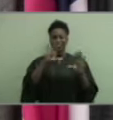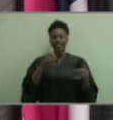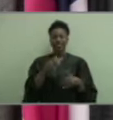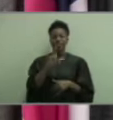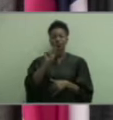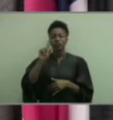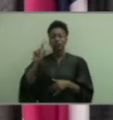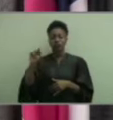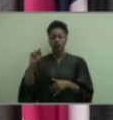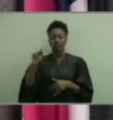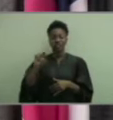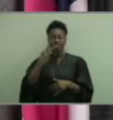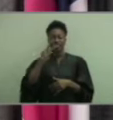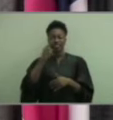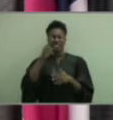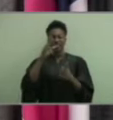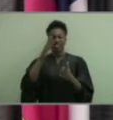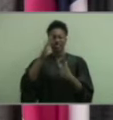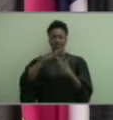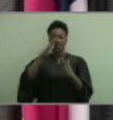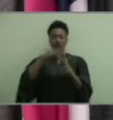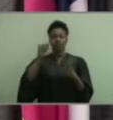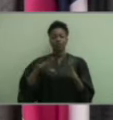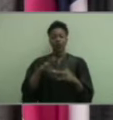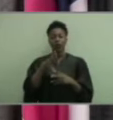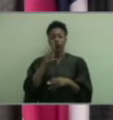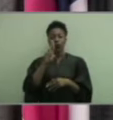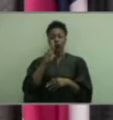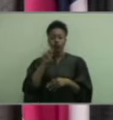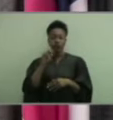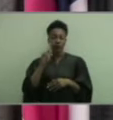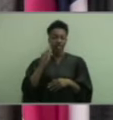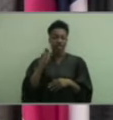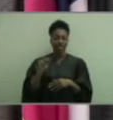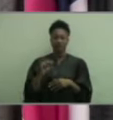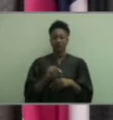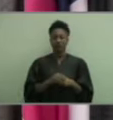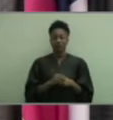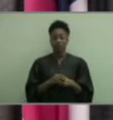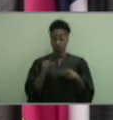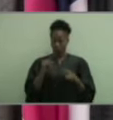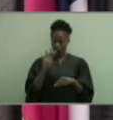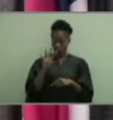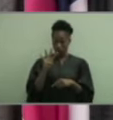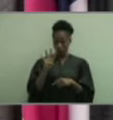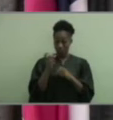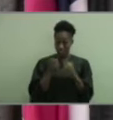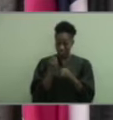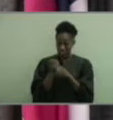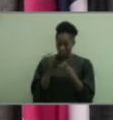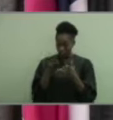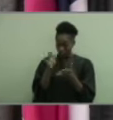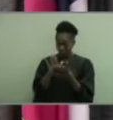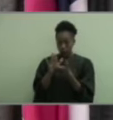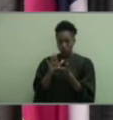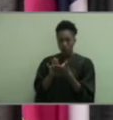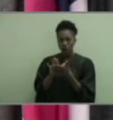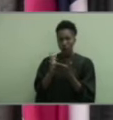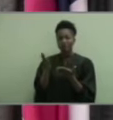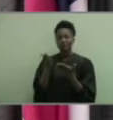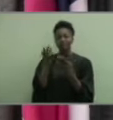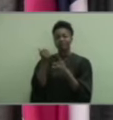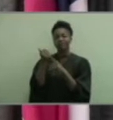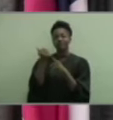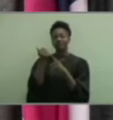Salutatorian, Uday Malapula. During Uday's four years at HVJ, he has presented